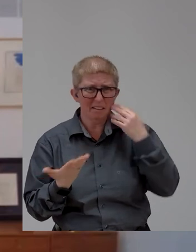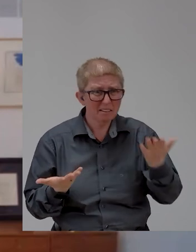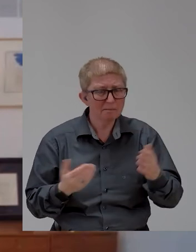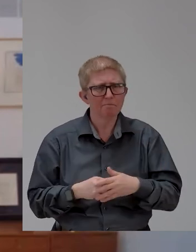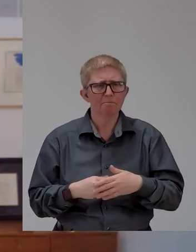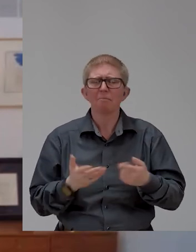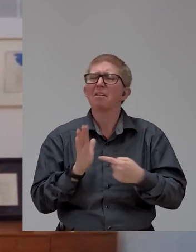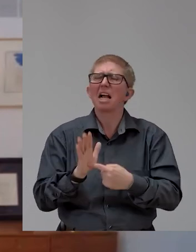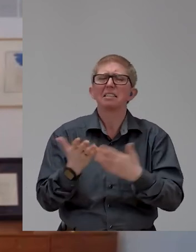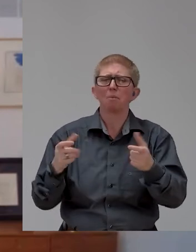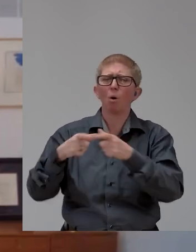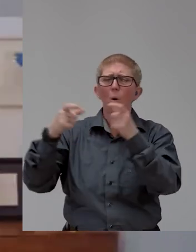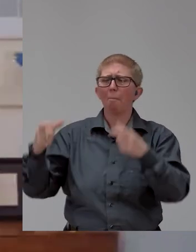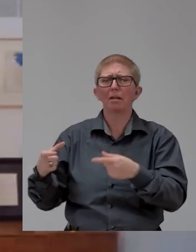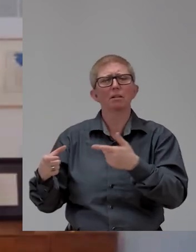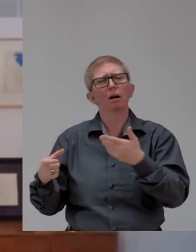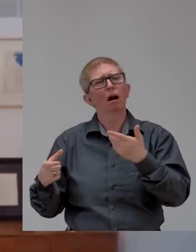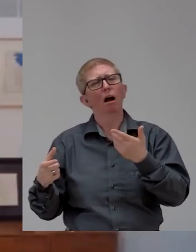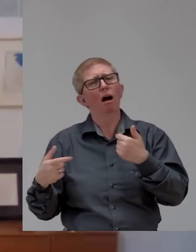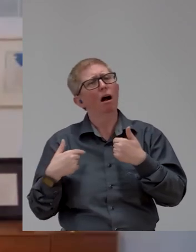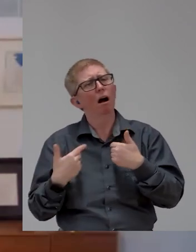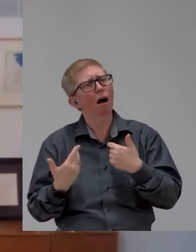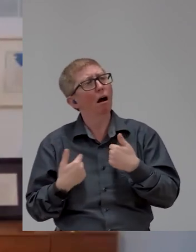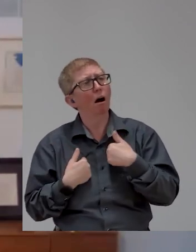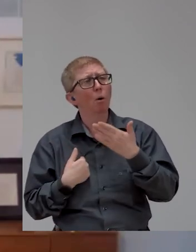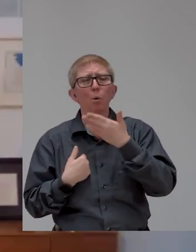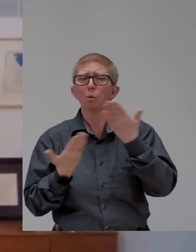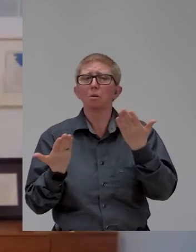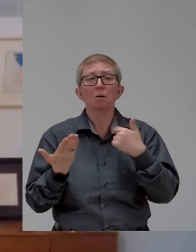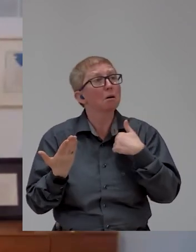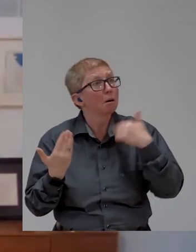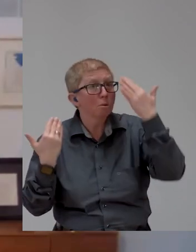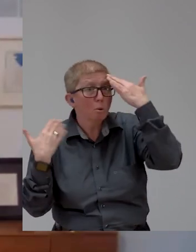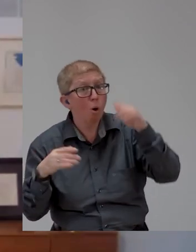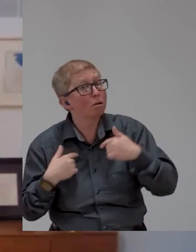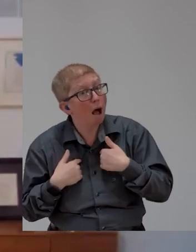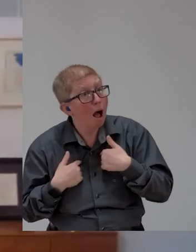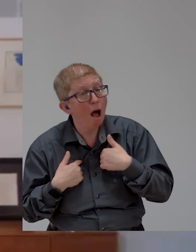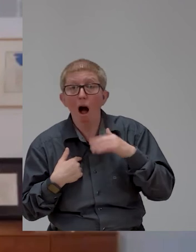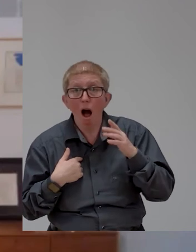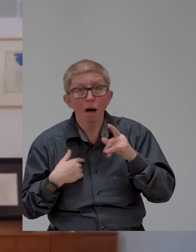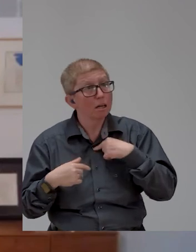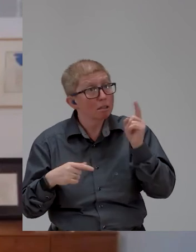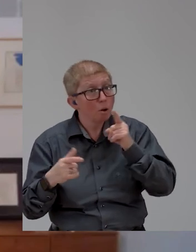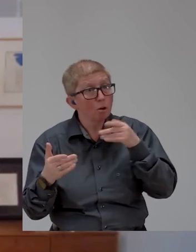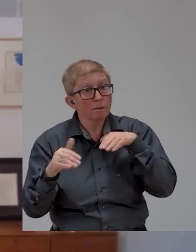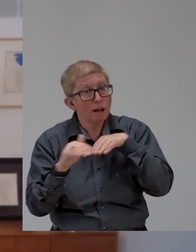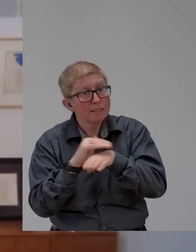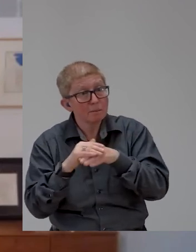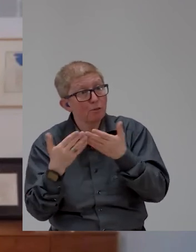well, no, we didn't realize we were inaccessible. We're going to fix it. This is a company saying, we realize and we're going to keep fighting